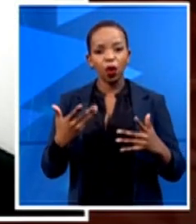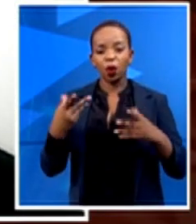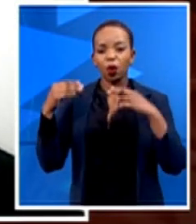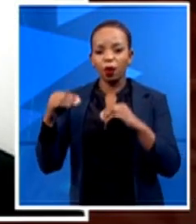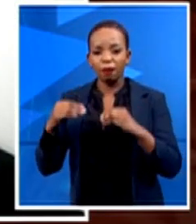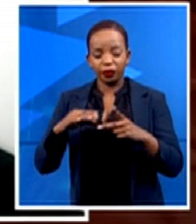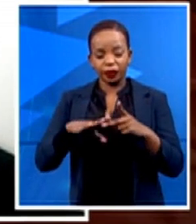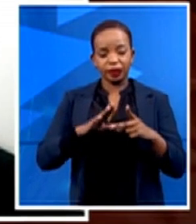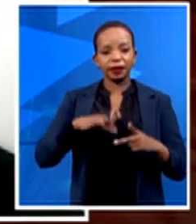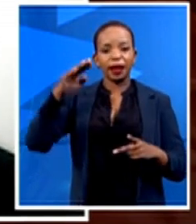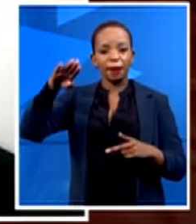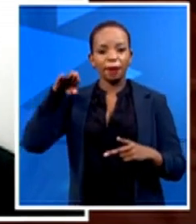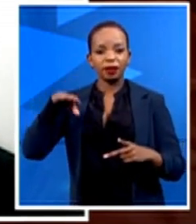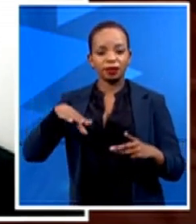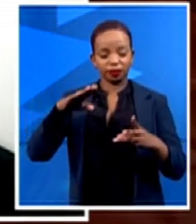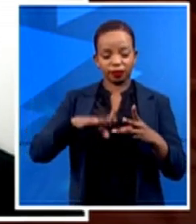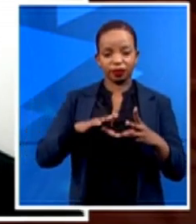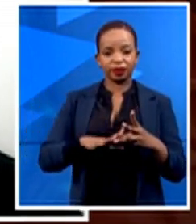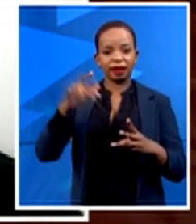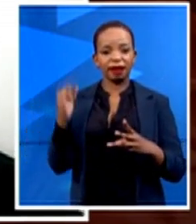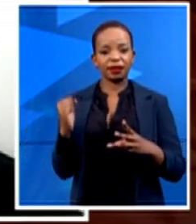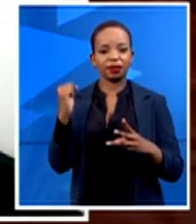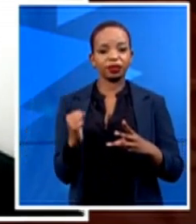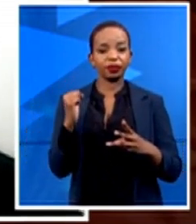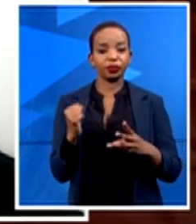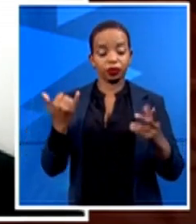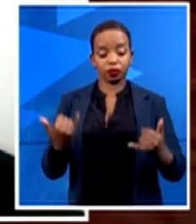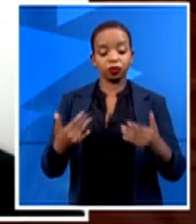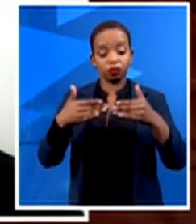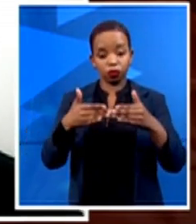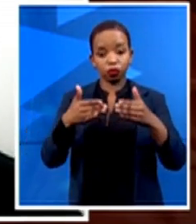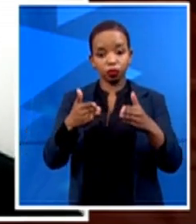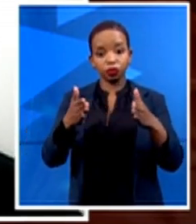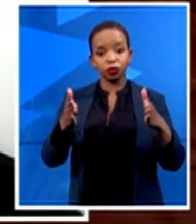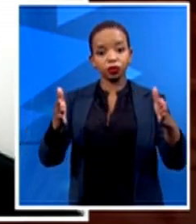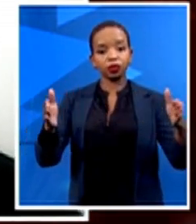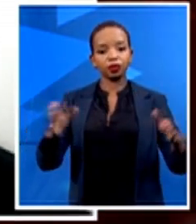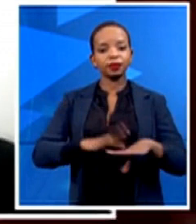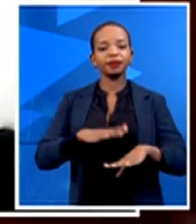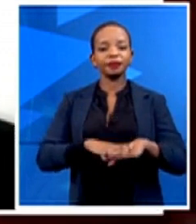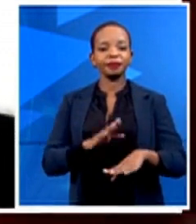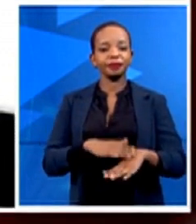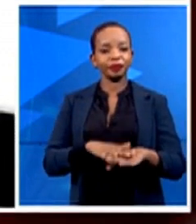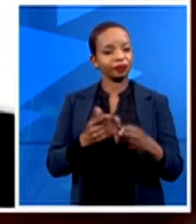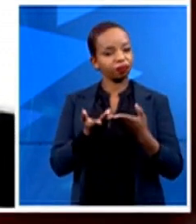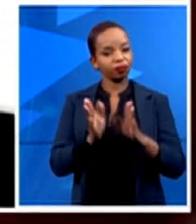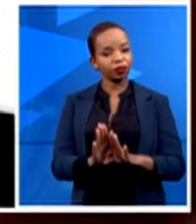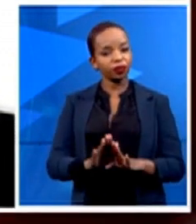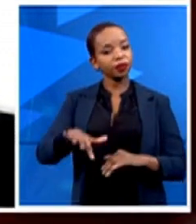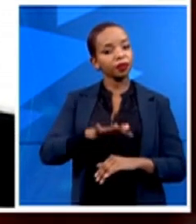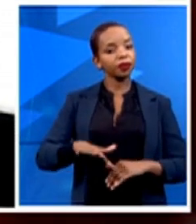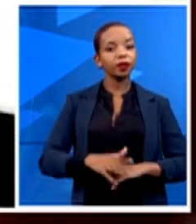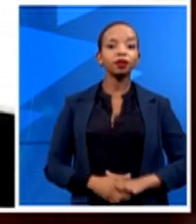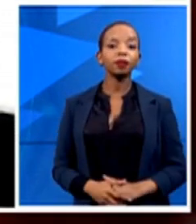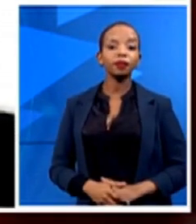they open and the rest of the retail platforms. You know, when you introduce technology, the fear is